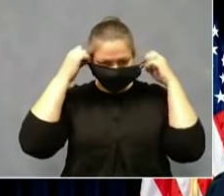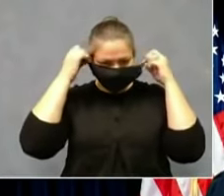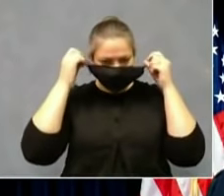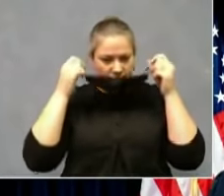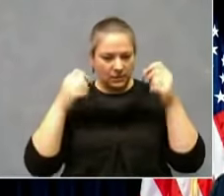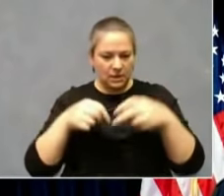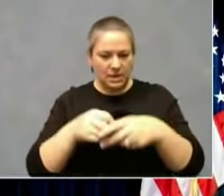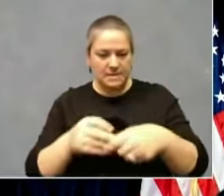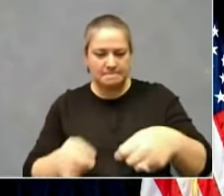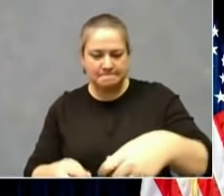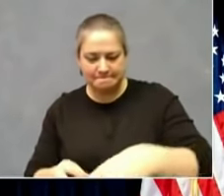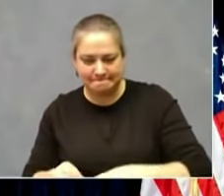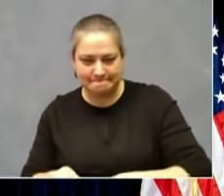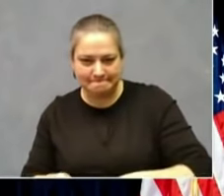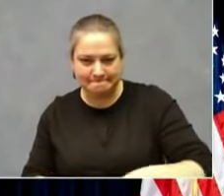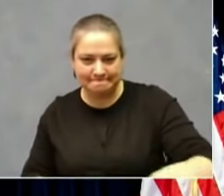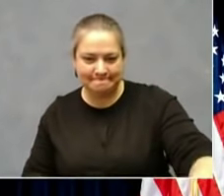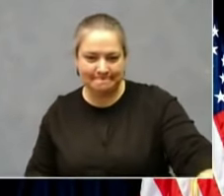Yeah.